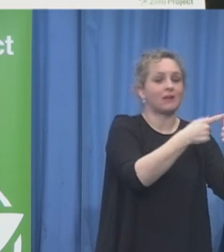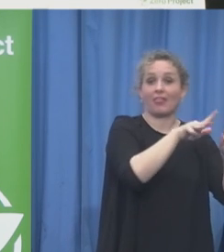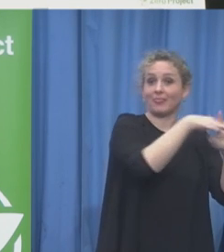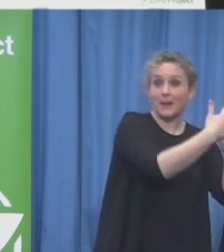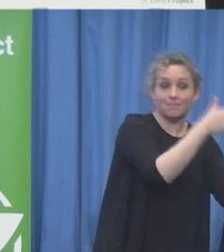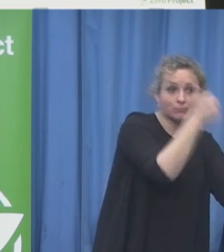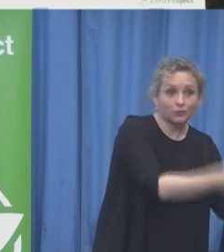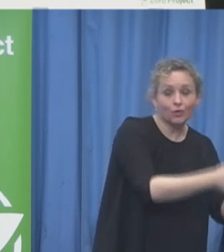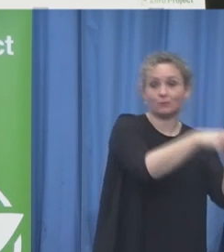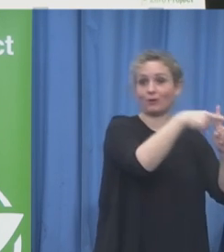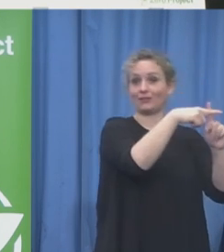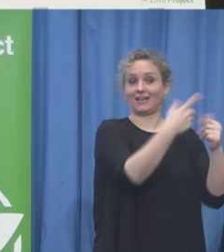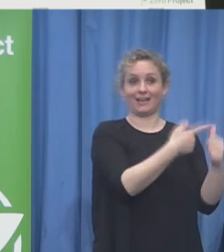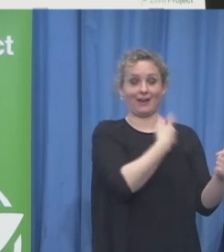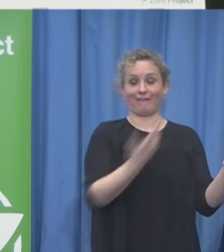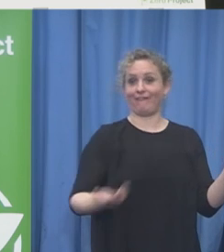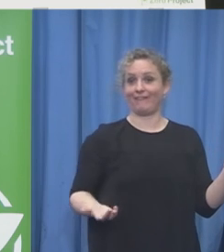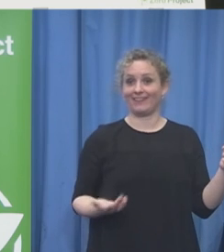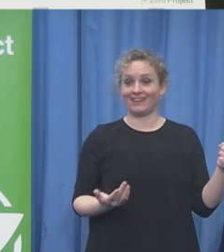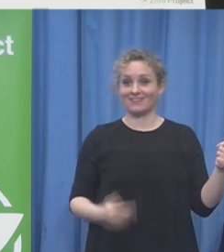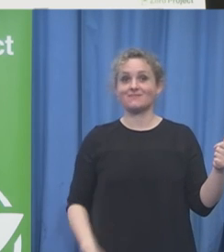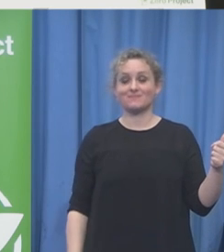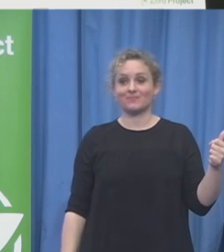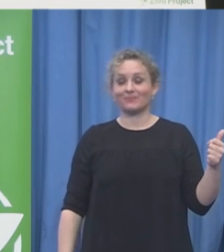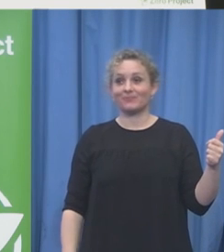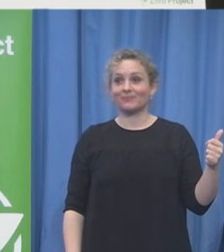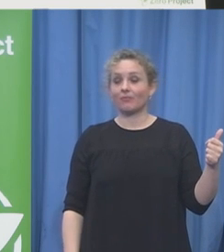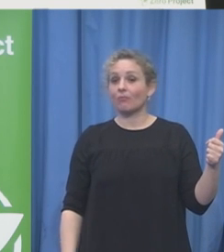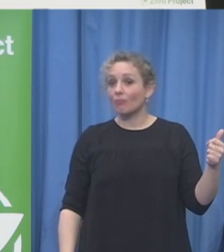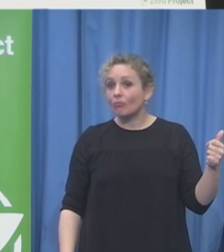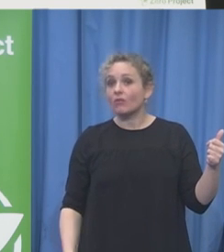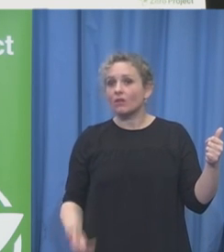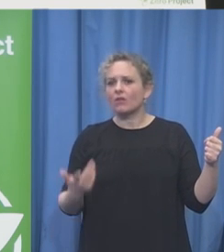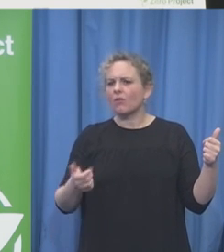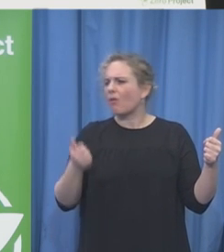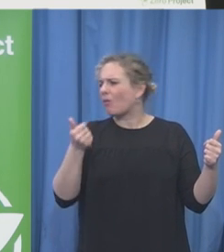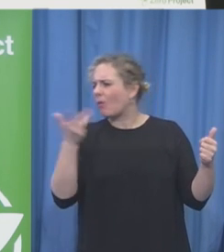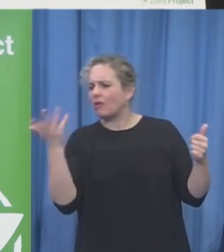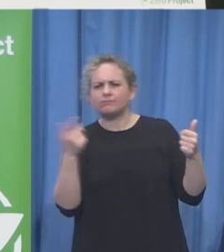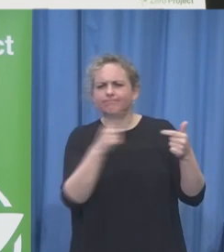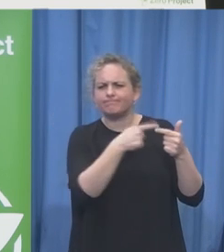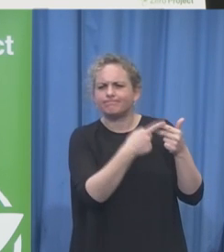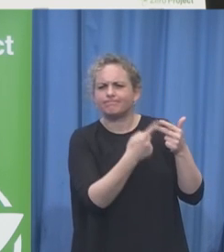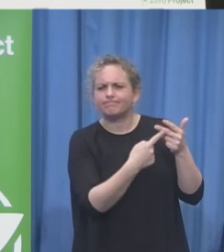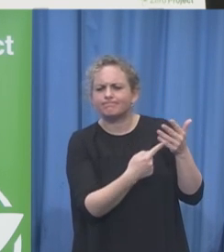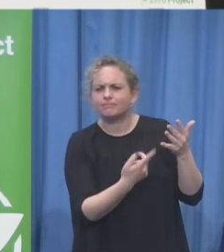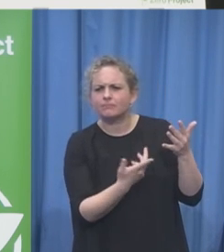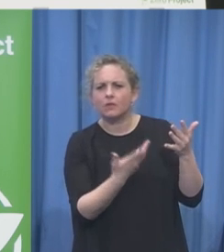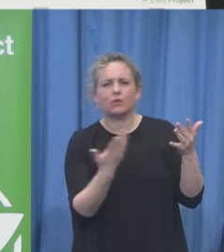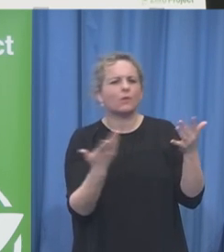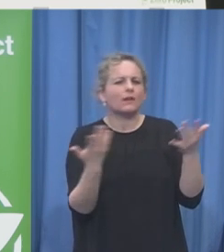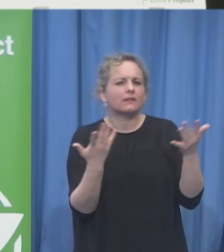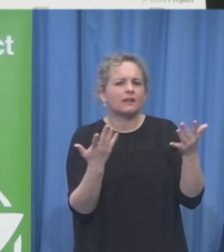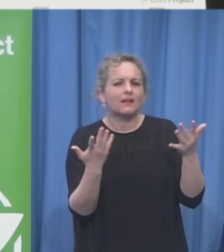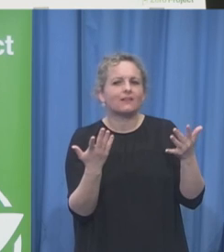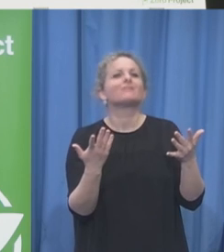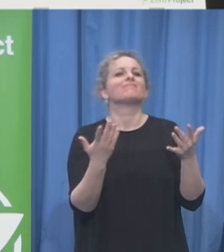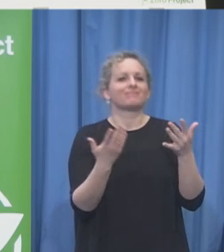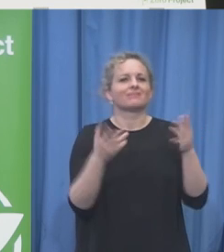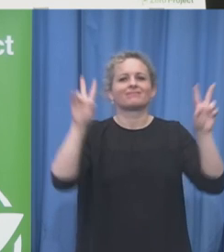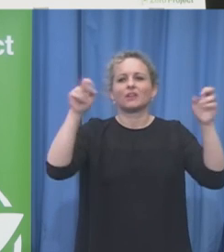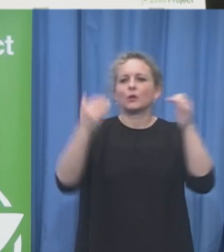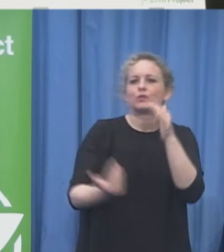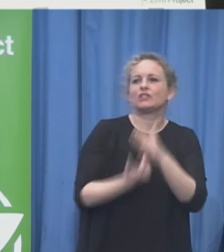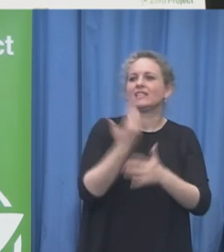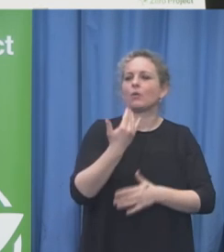like to say just a few words about our important new identity. I think it is